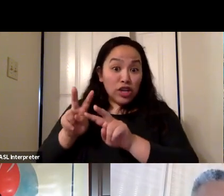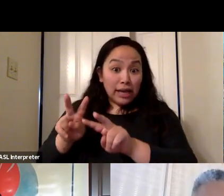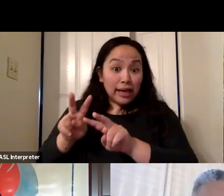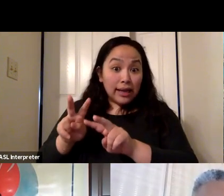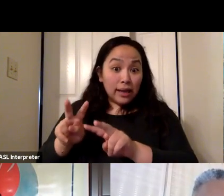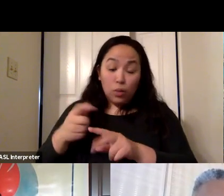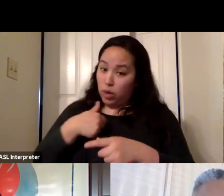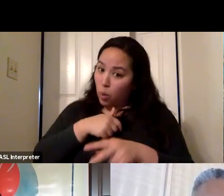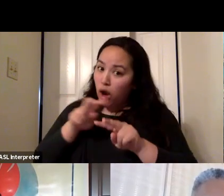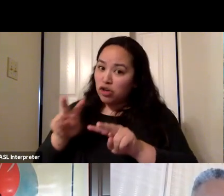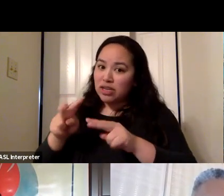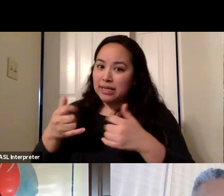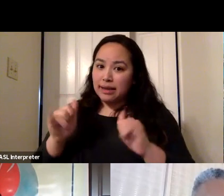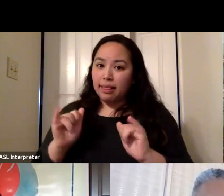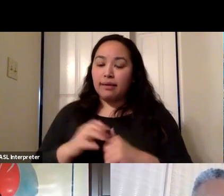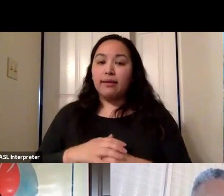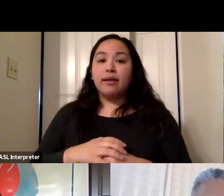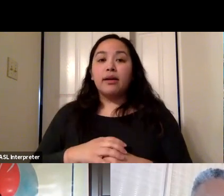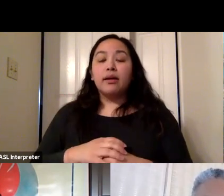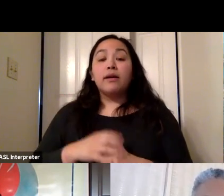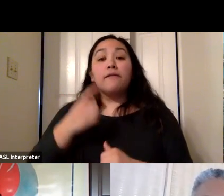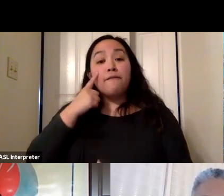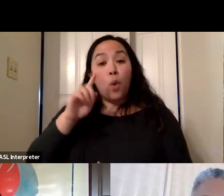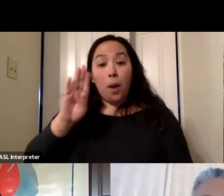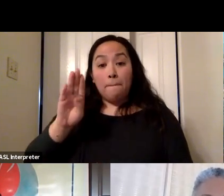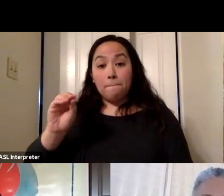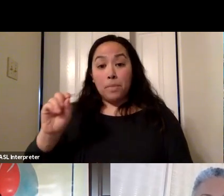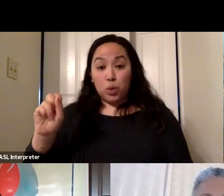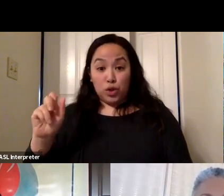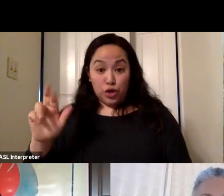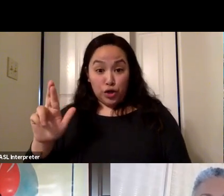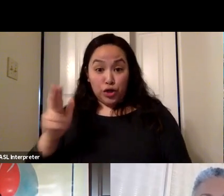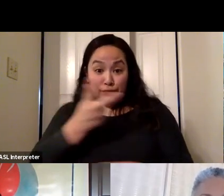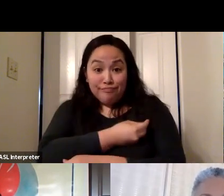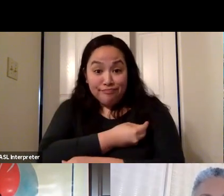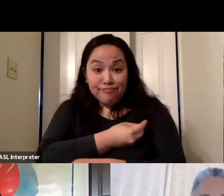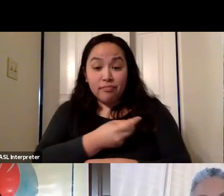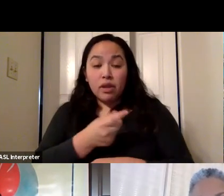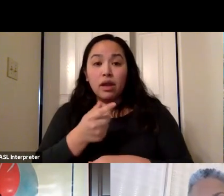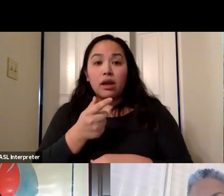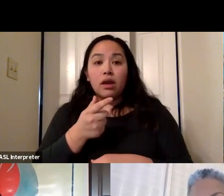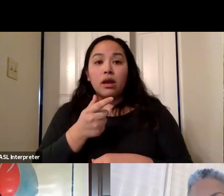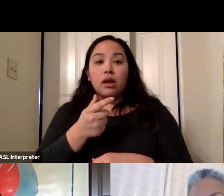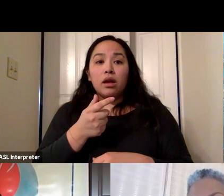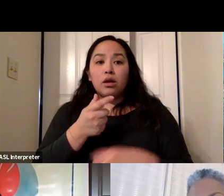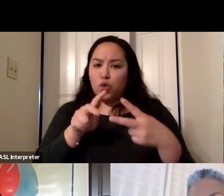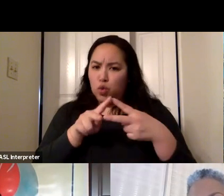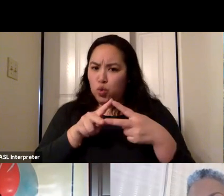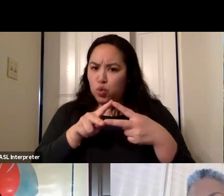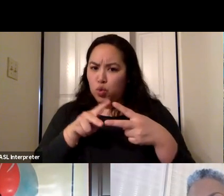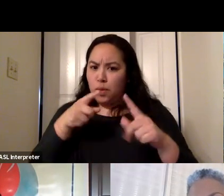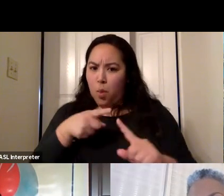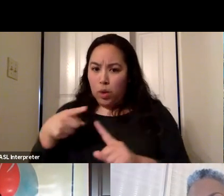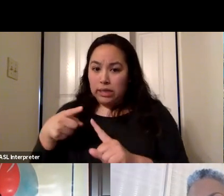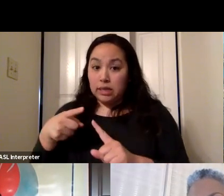being monitored. I think what I'll say about the booster is that there's two things kind of at play when we talk about a booster. One is what we